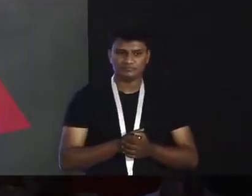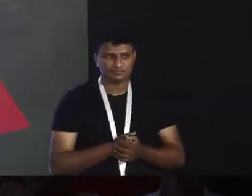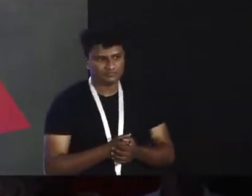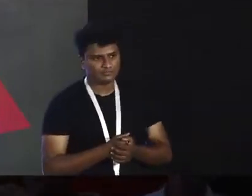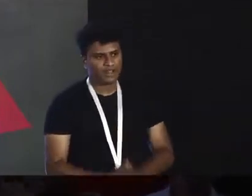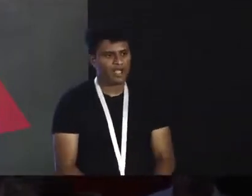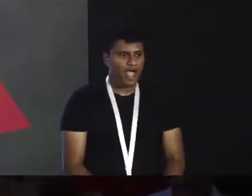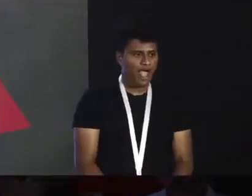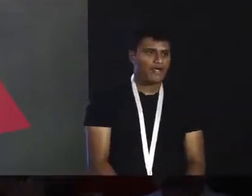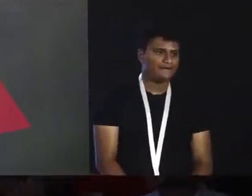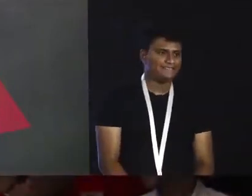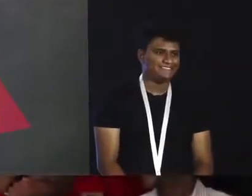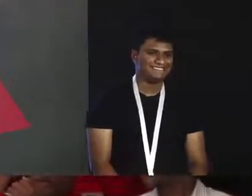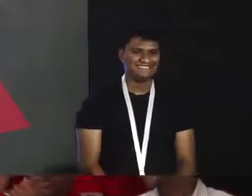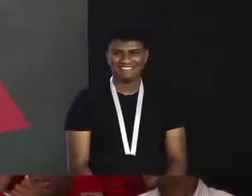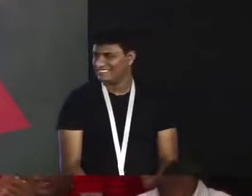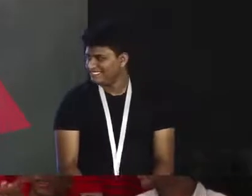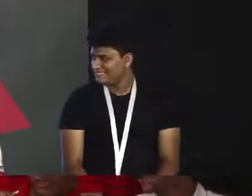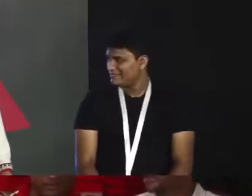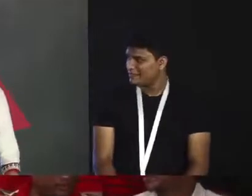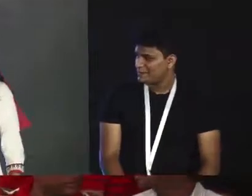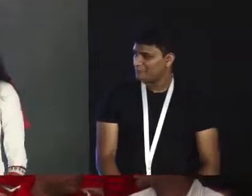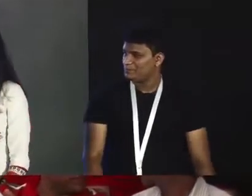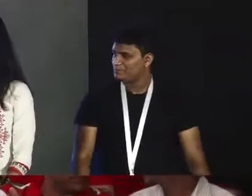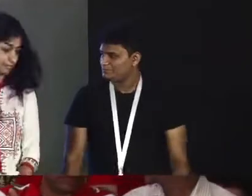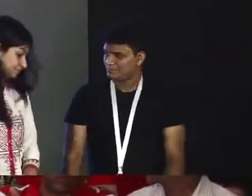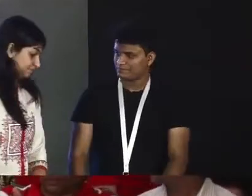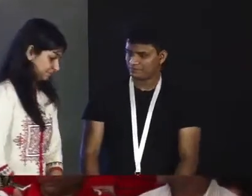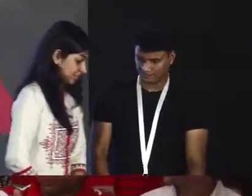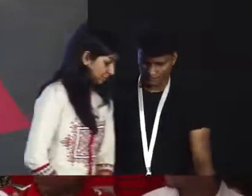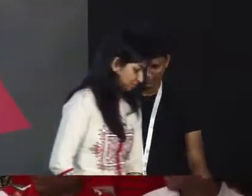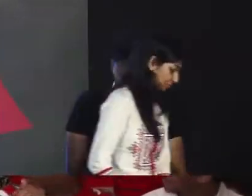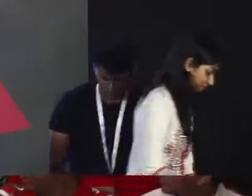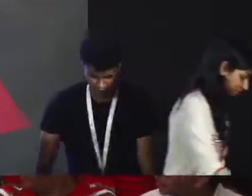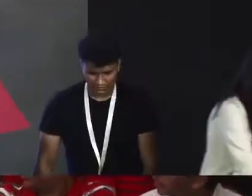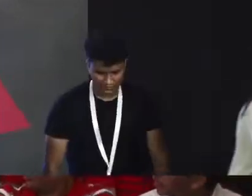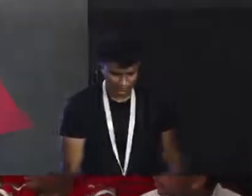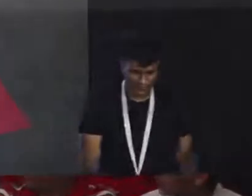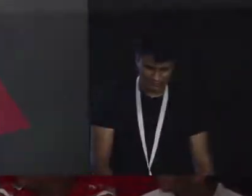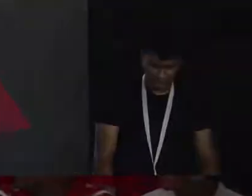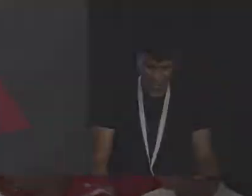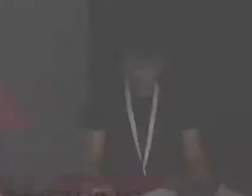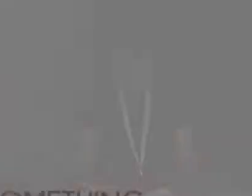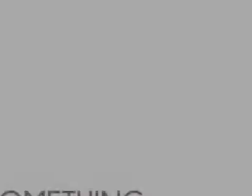And what I